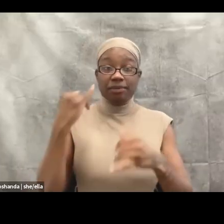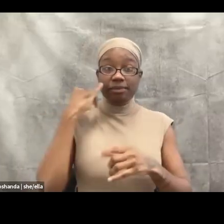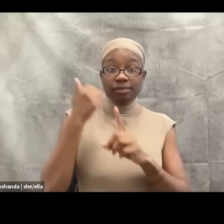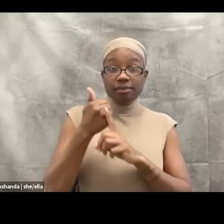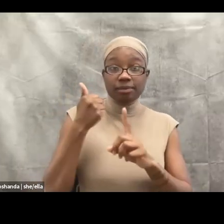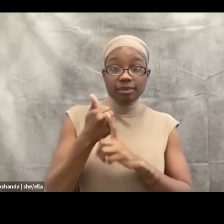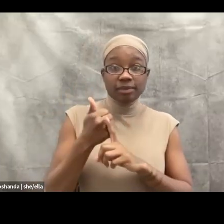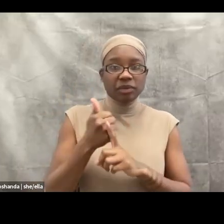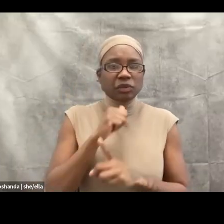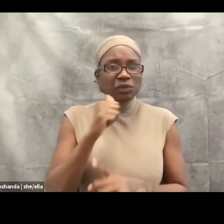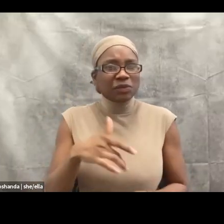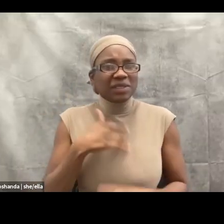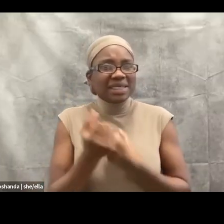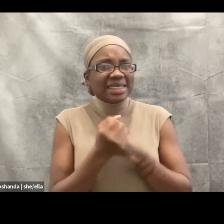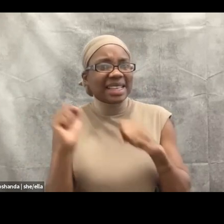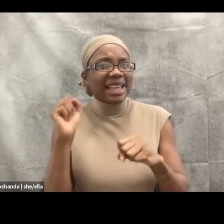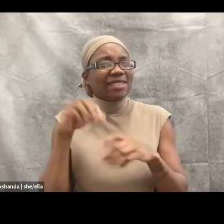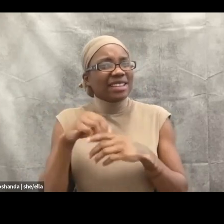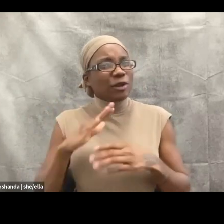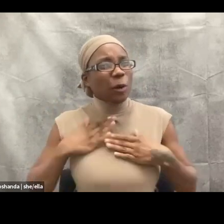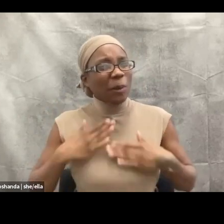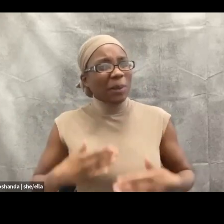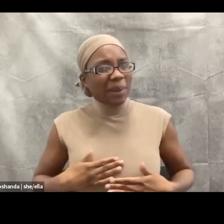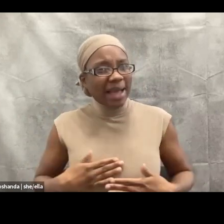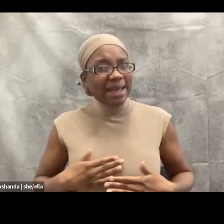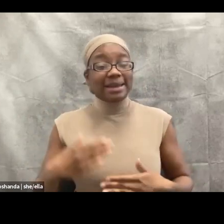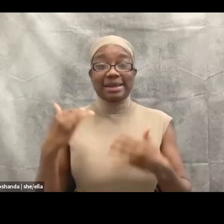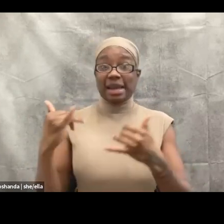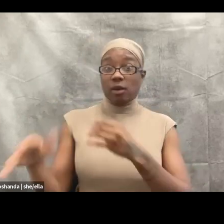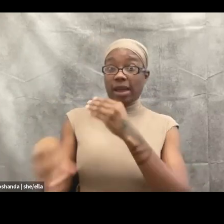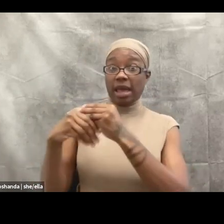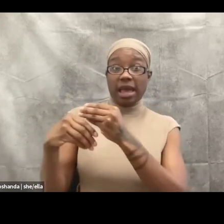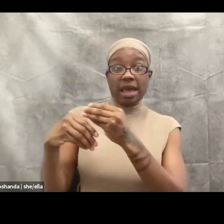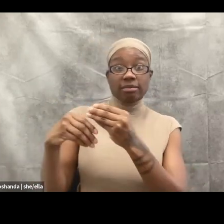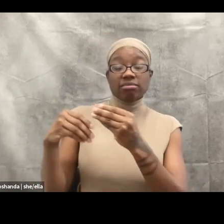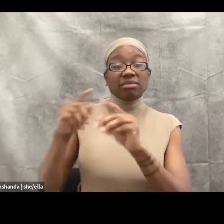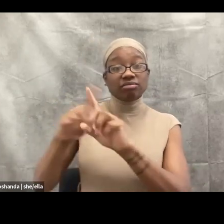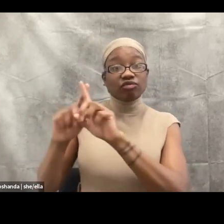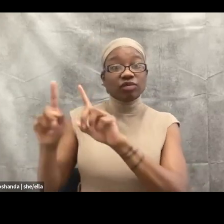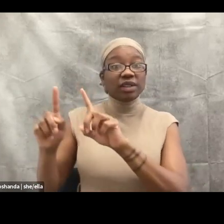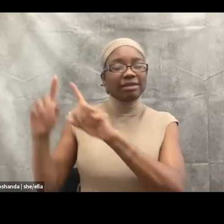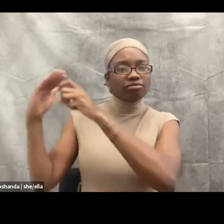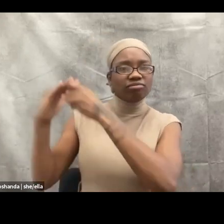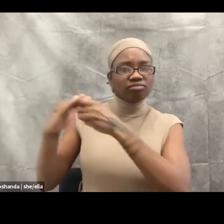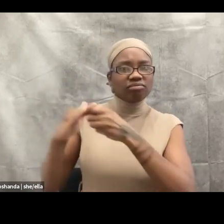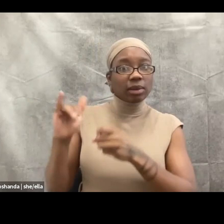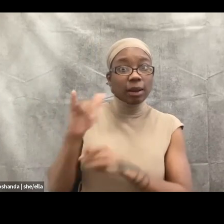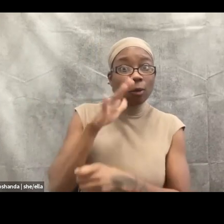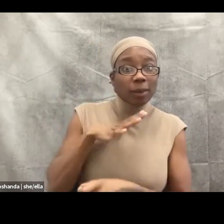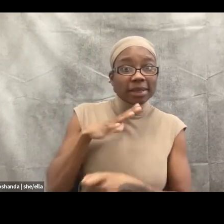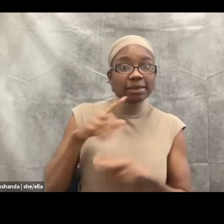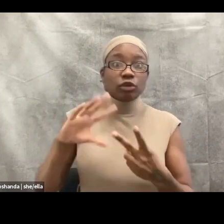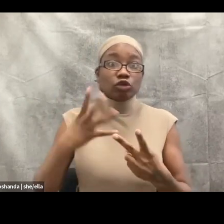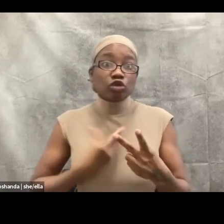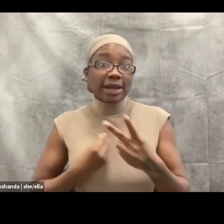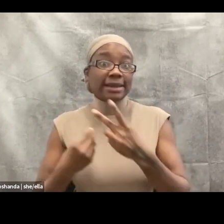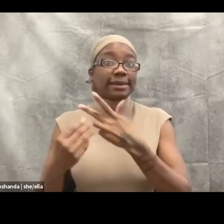trans and poor, you are more impacted by the system. Um, because I personally think most of our mental